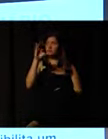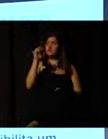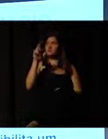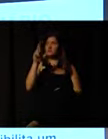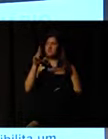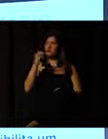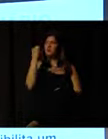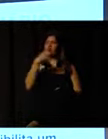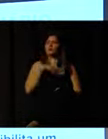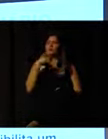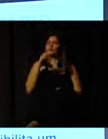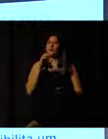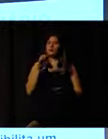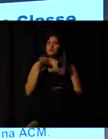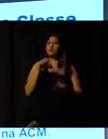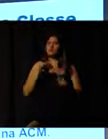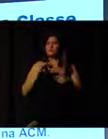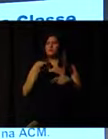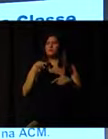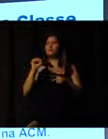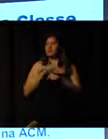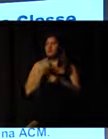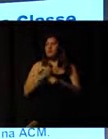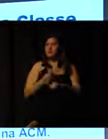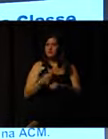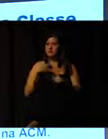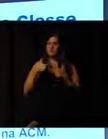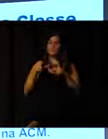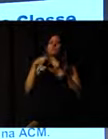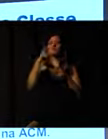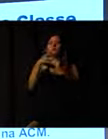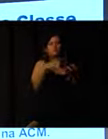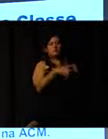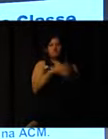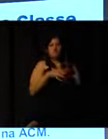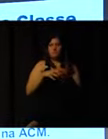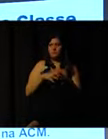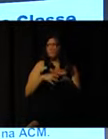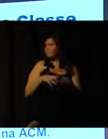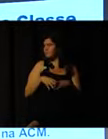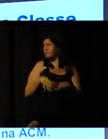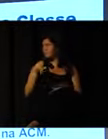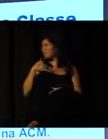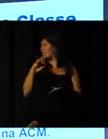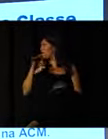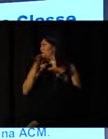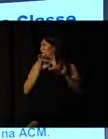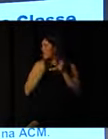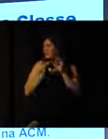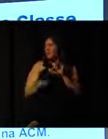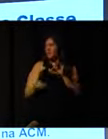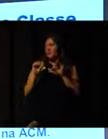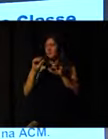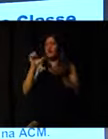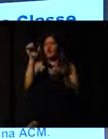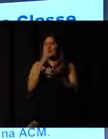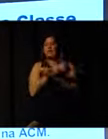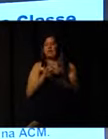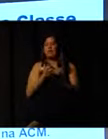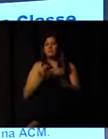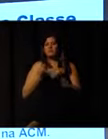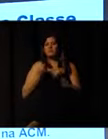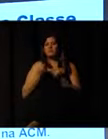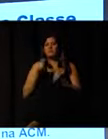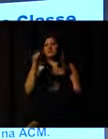work and also the community in which you are working with.